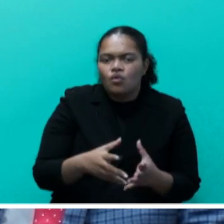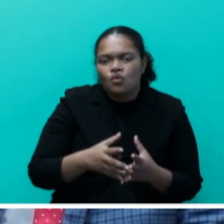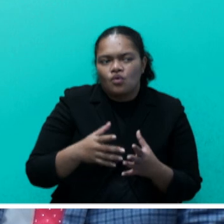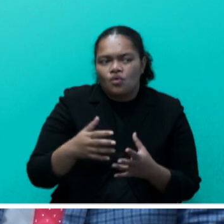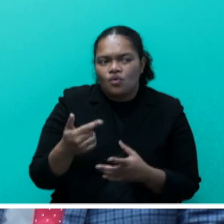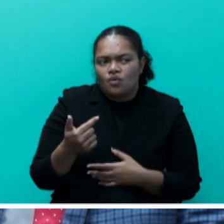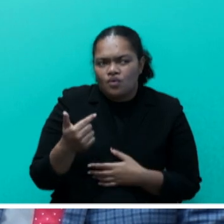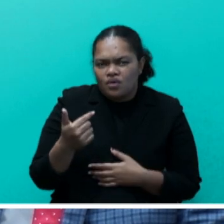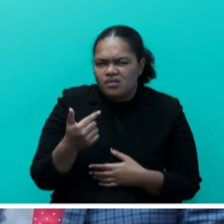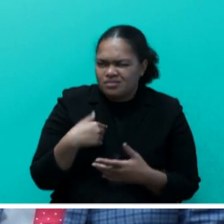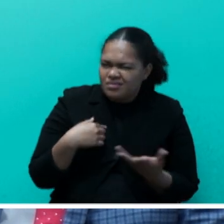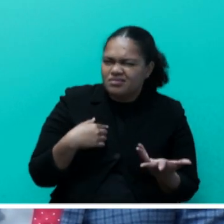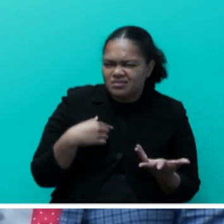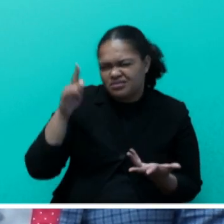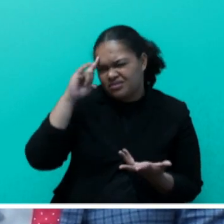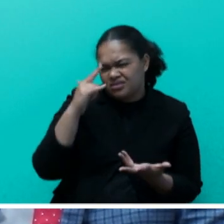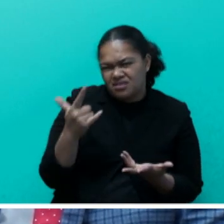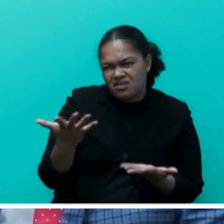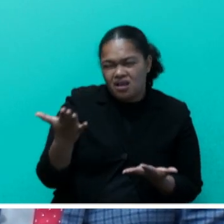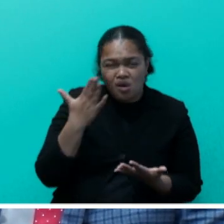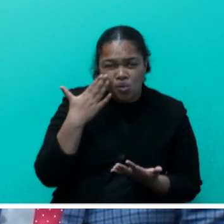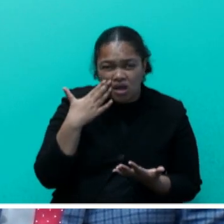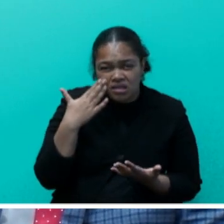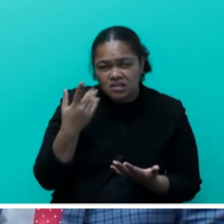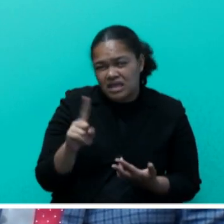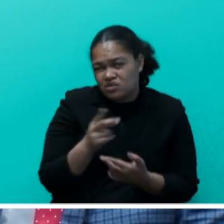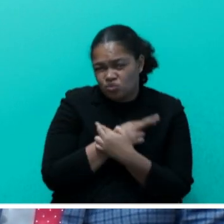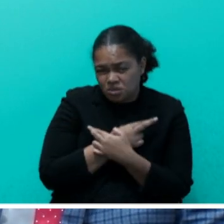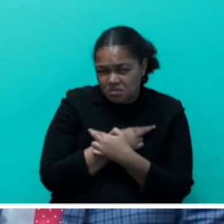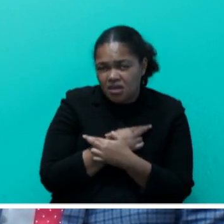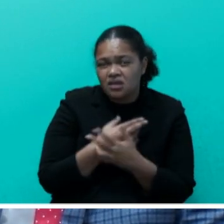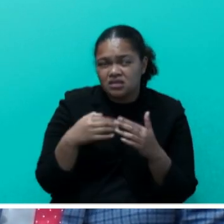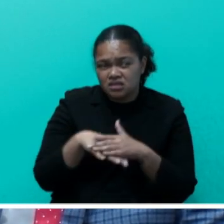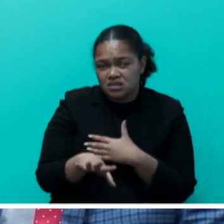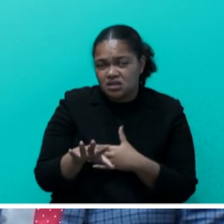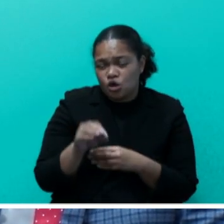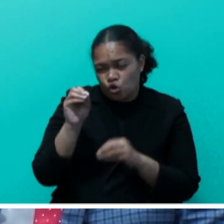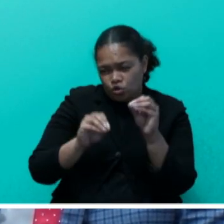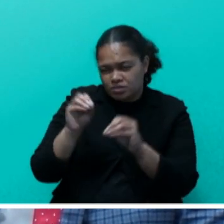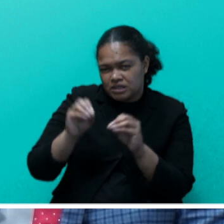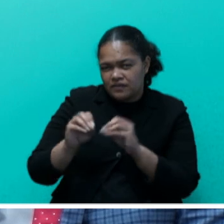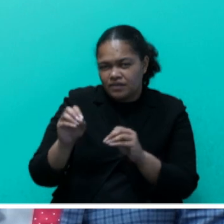awareness and respect in terms of observing safety